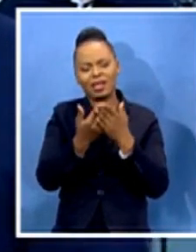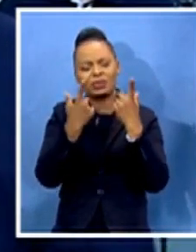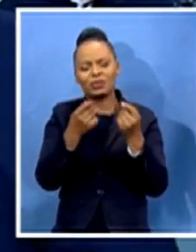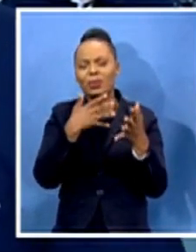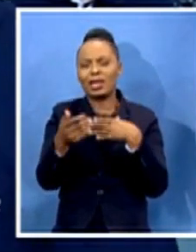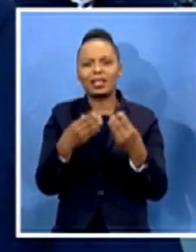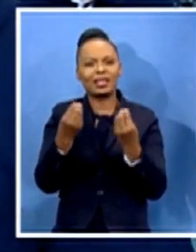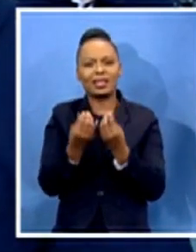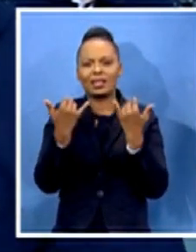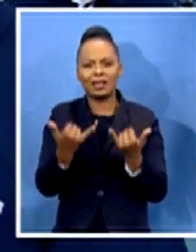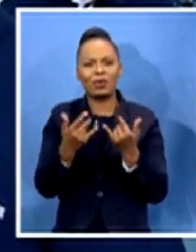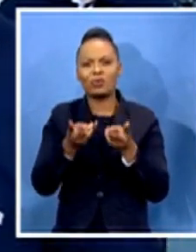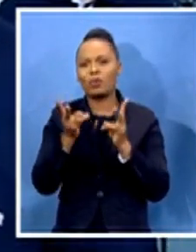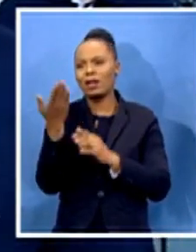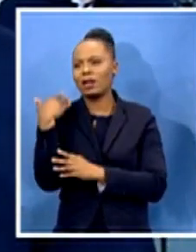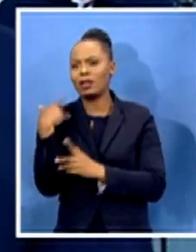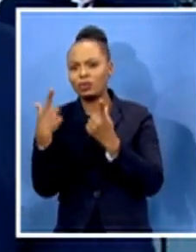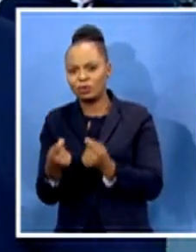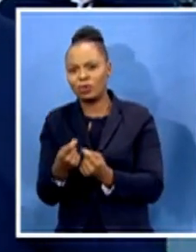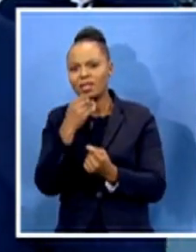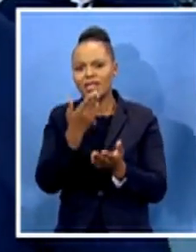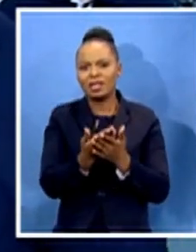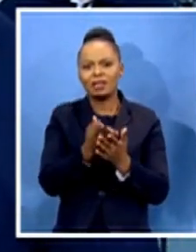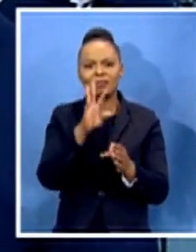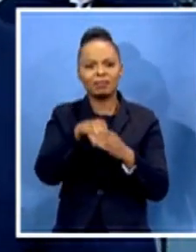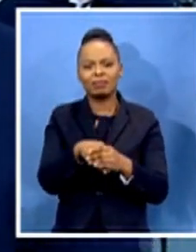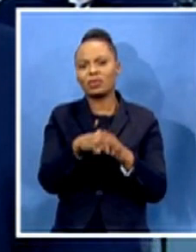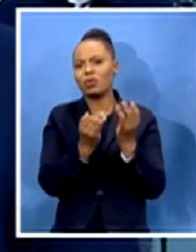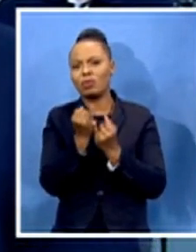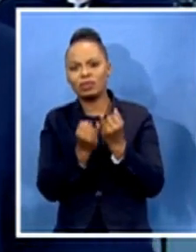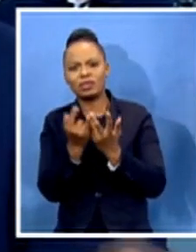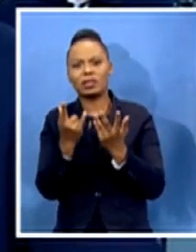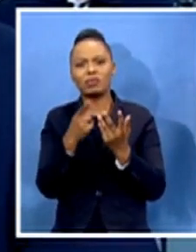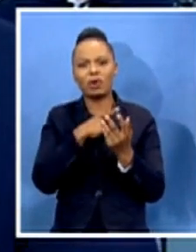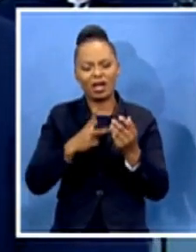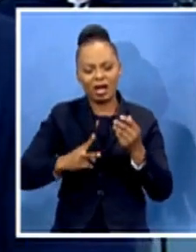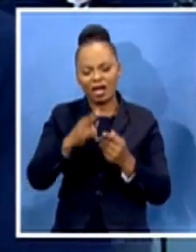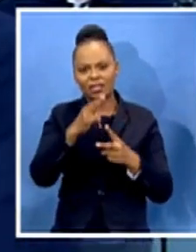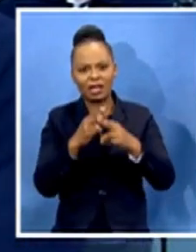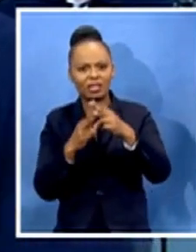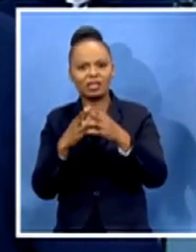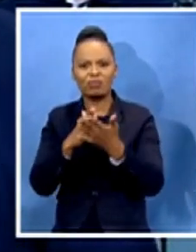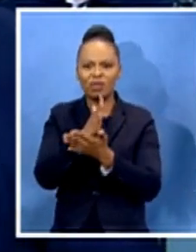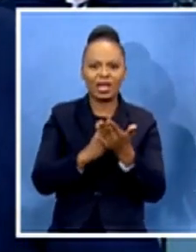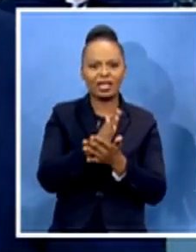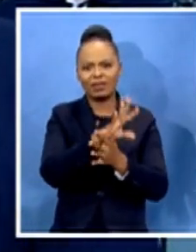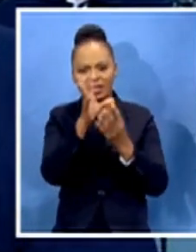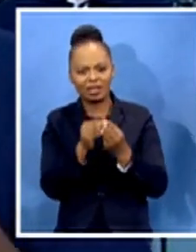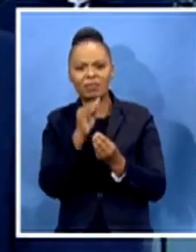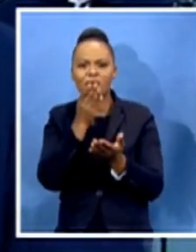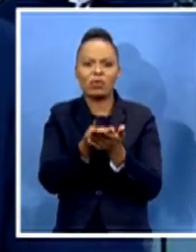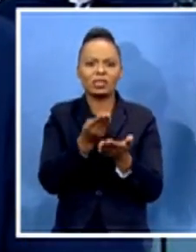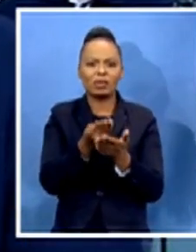In the competition, we use the hammer, we're cutting bread, we're doing all these things, and all these things are possible. I will pick up a card and be able to use it.